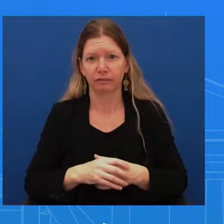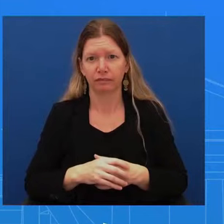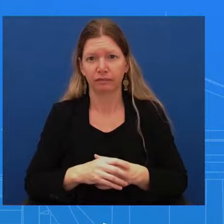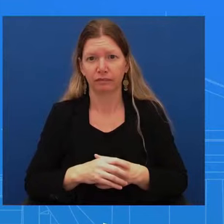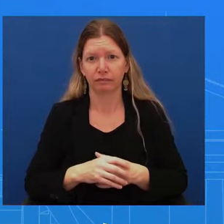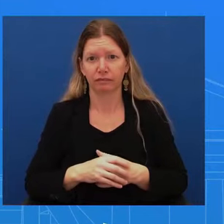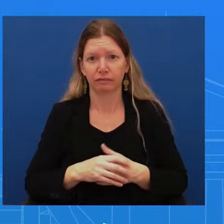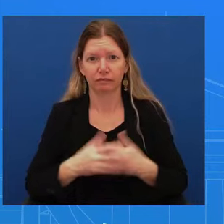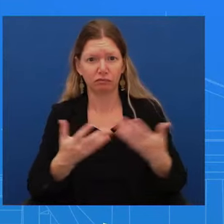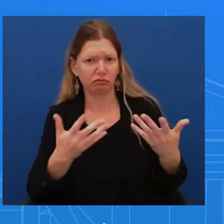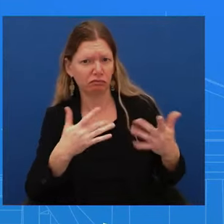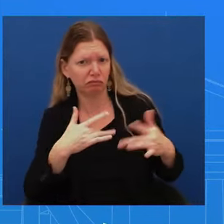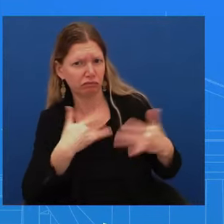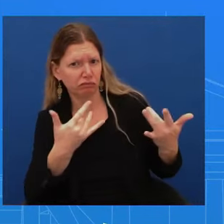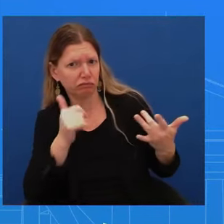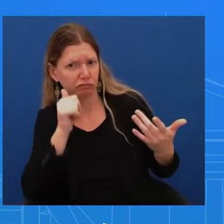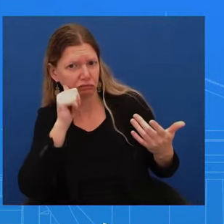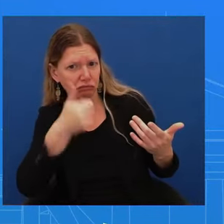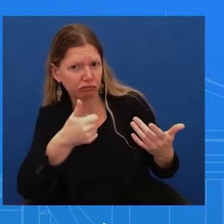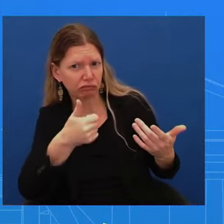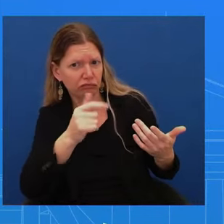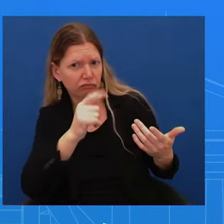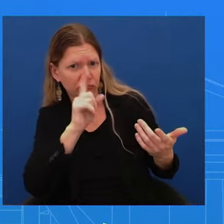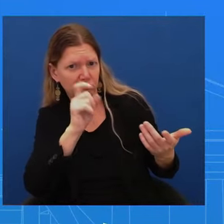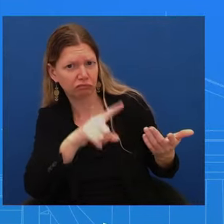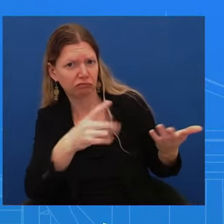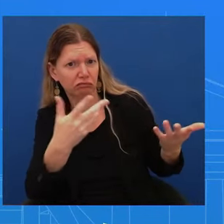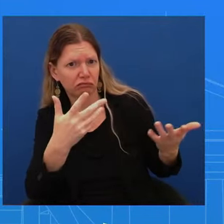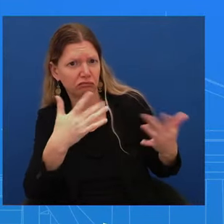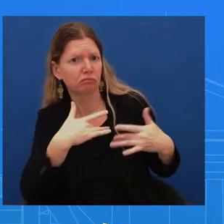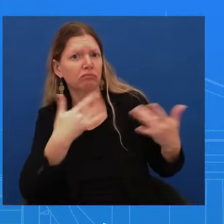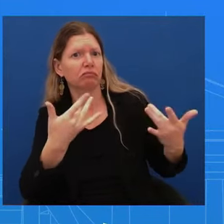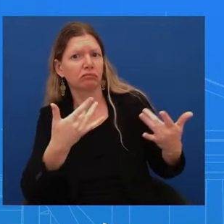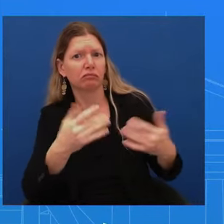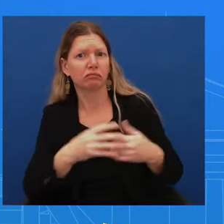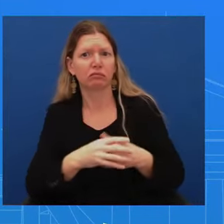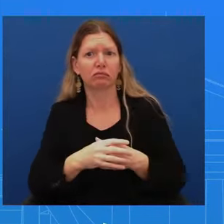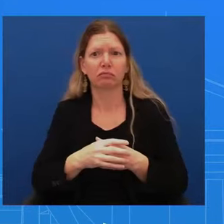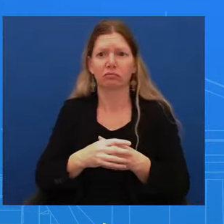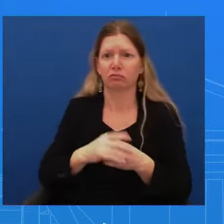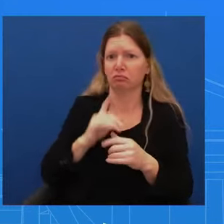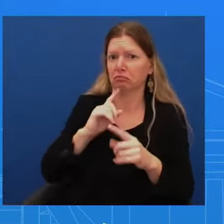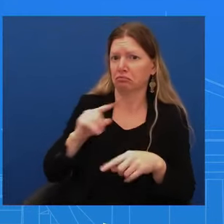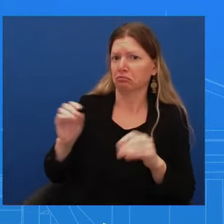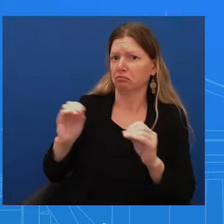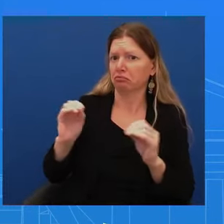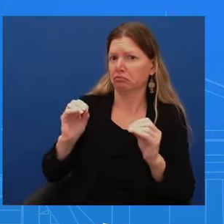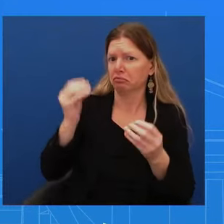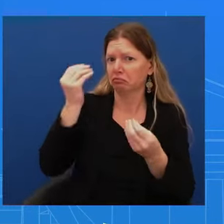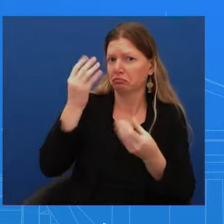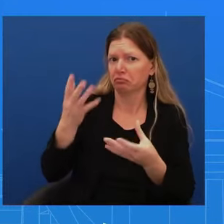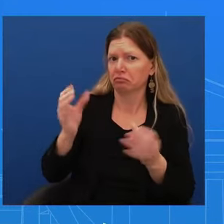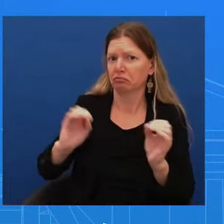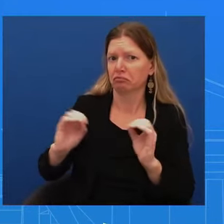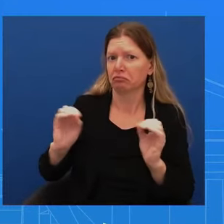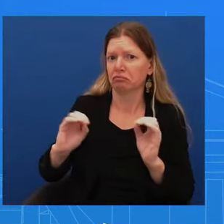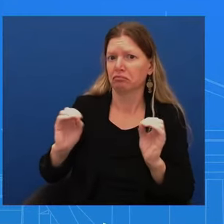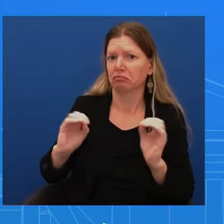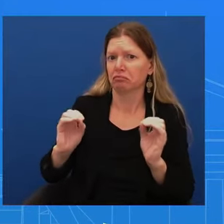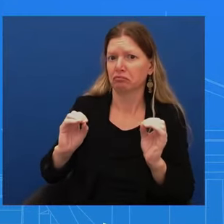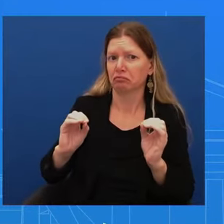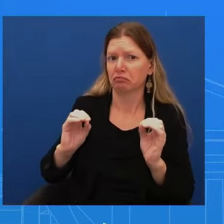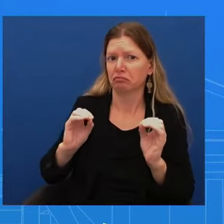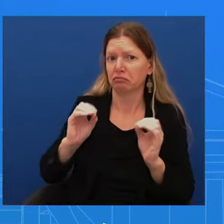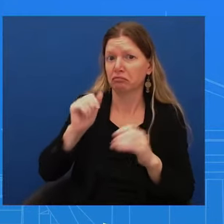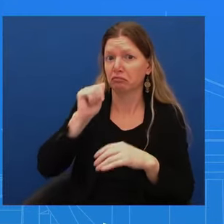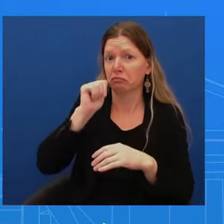out our regular, what the next day is going to look like for the president. Just don't have anything to preview for tomorrow. I just previewed what the president's going to